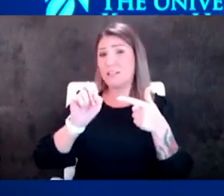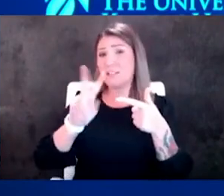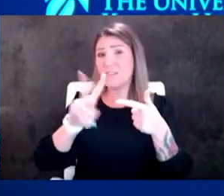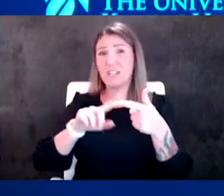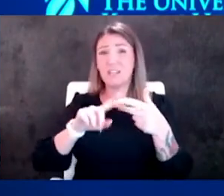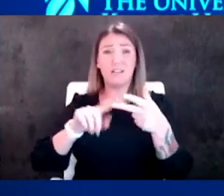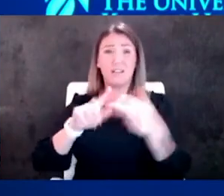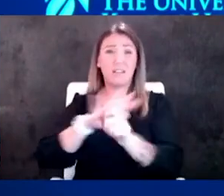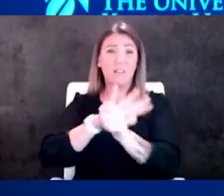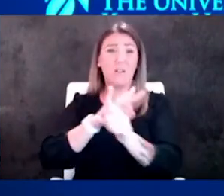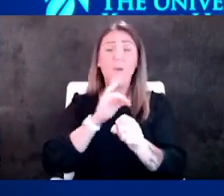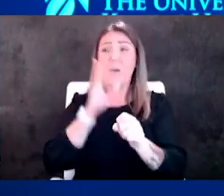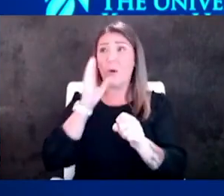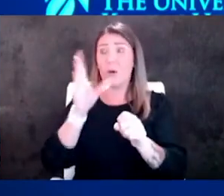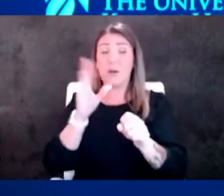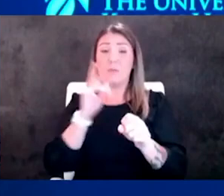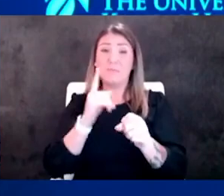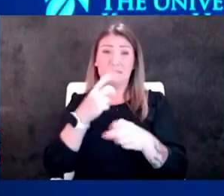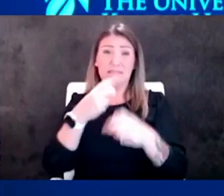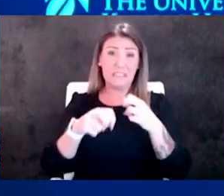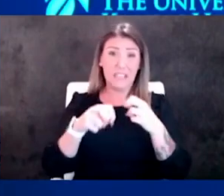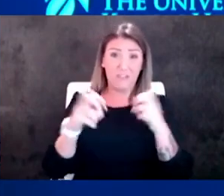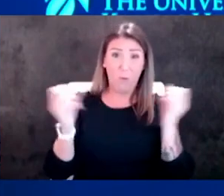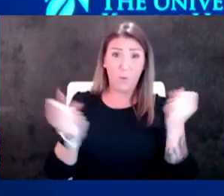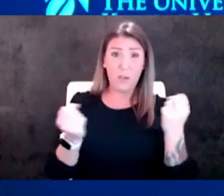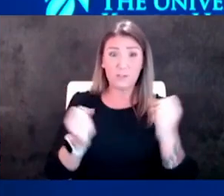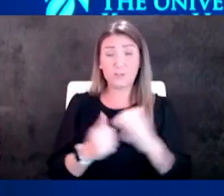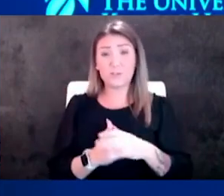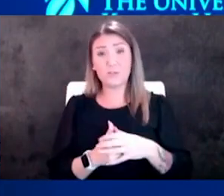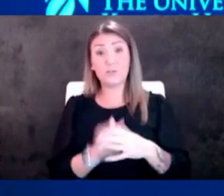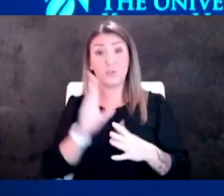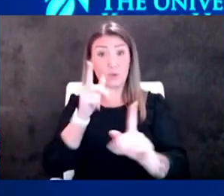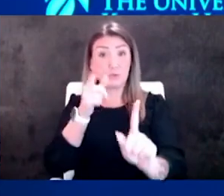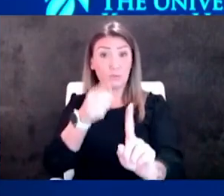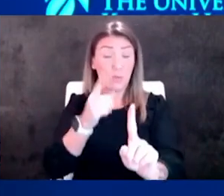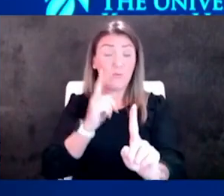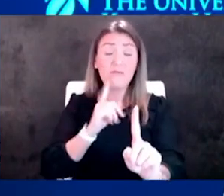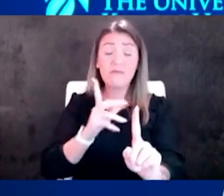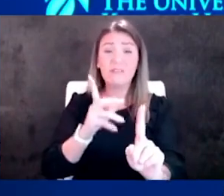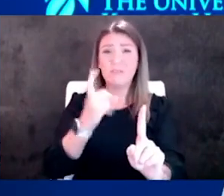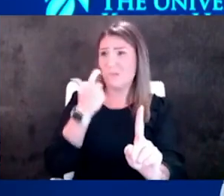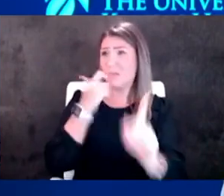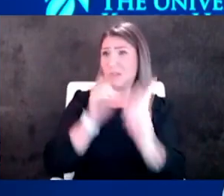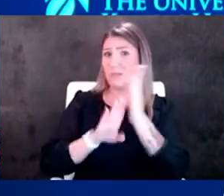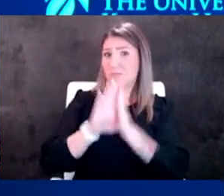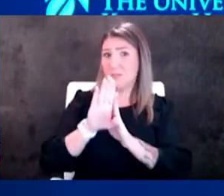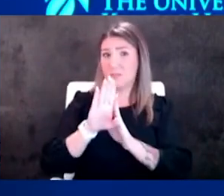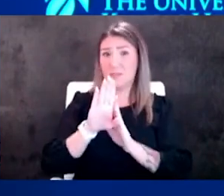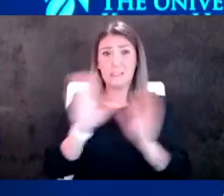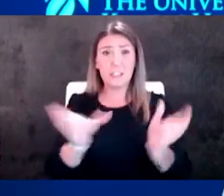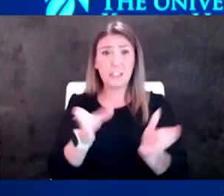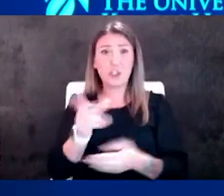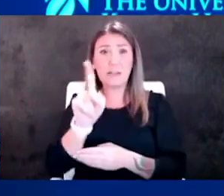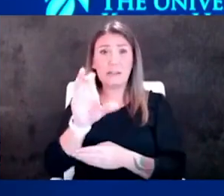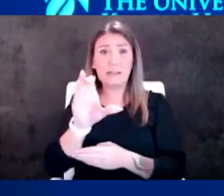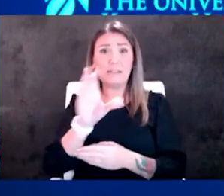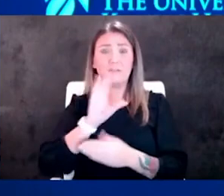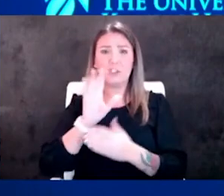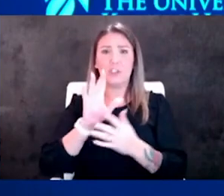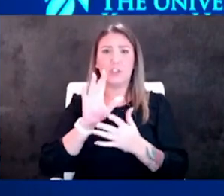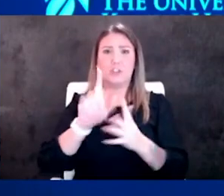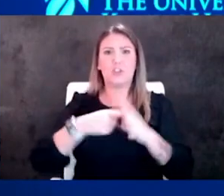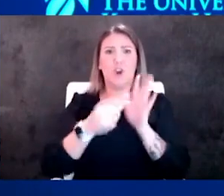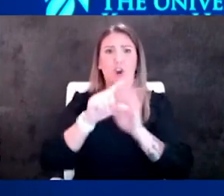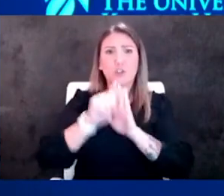a bumpy ride i think and and you know to your point earlier the last surge that we saw at least here in the kansas city area really started in springfield springfield